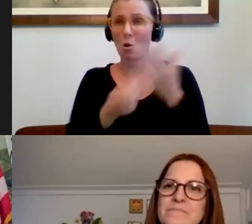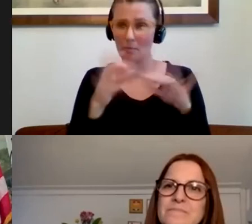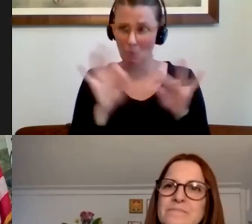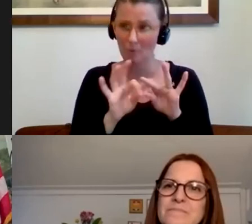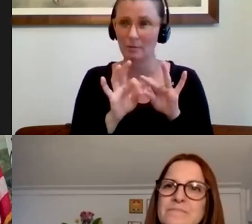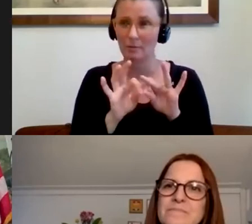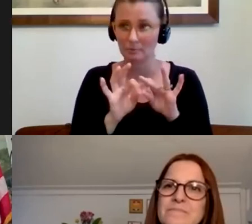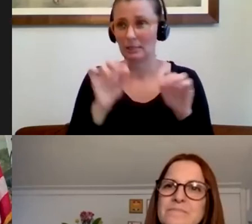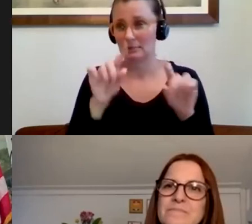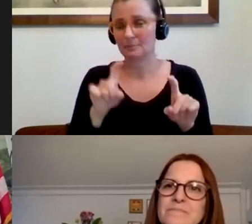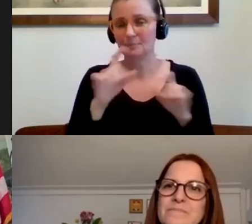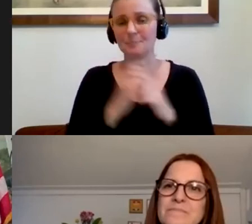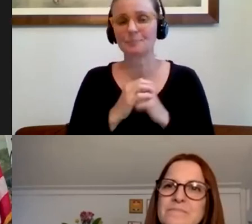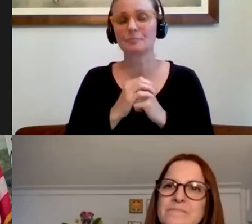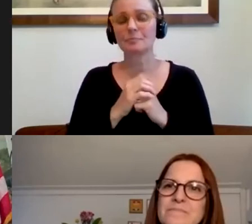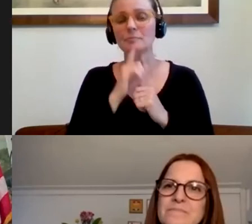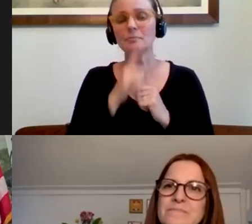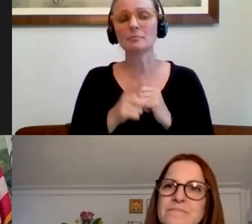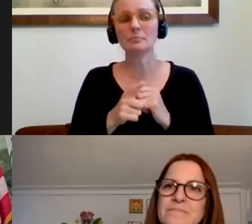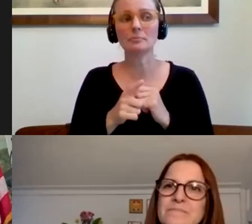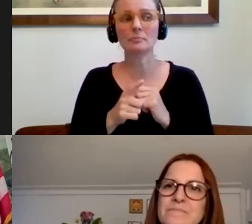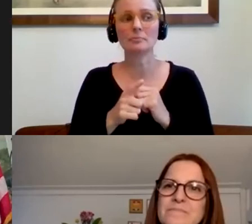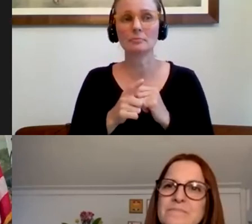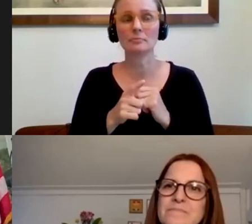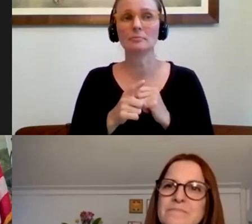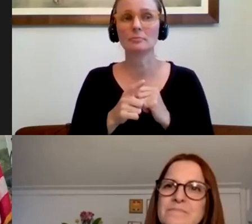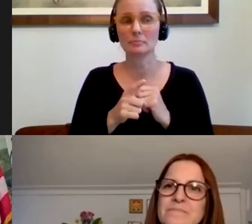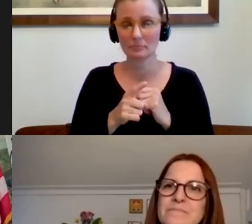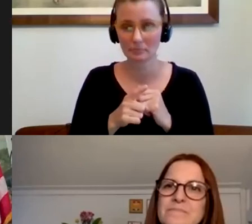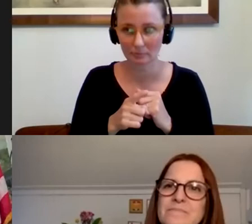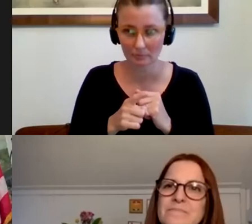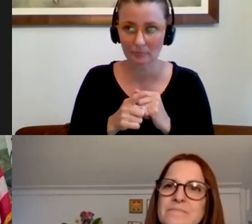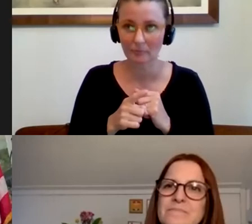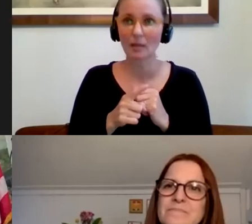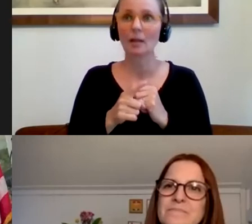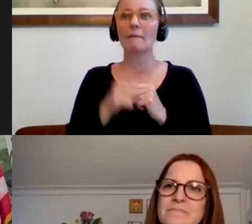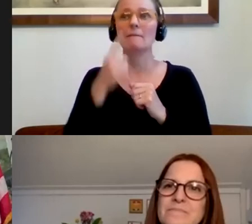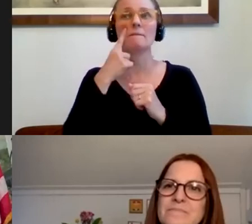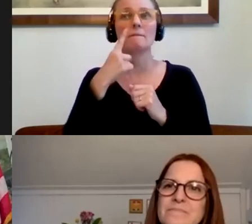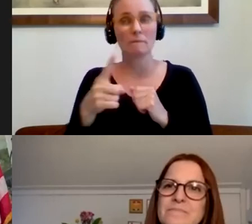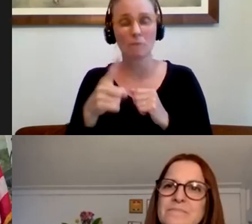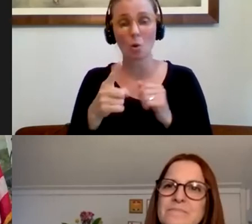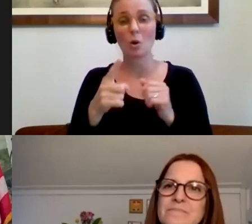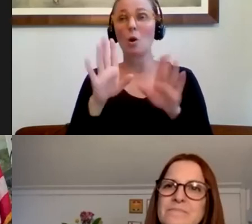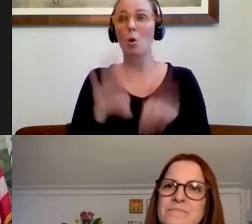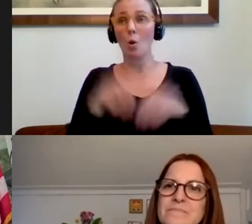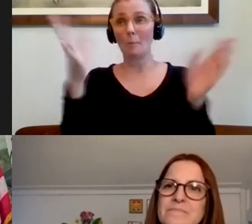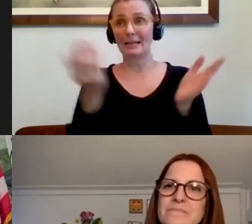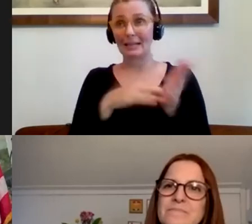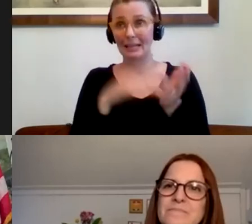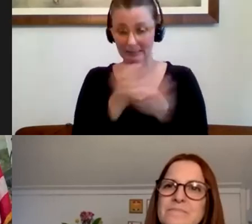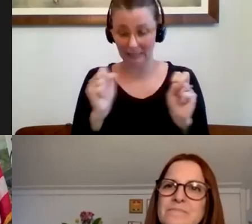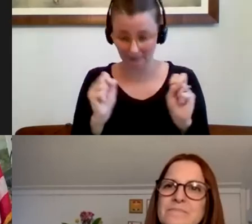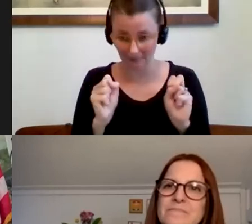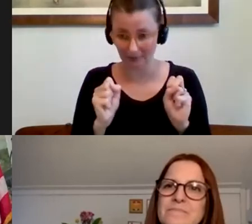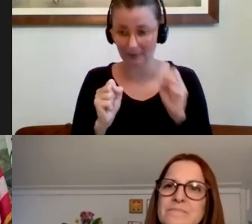to reopen safely, we have to have enough testing of our populations so that as we see things changing.